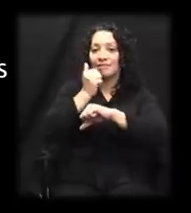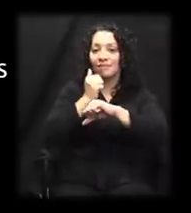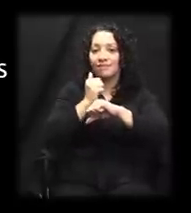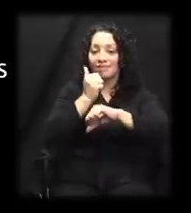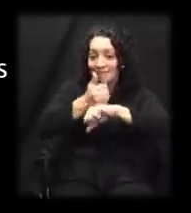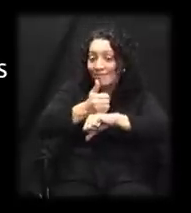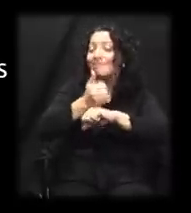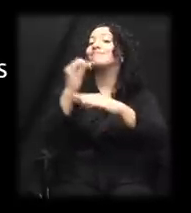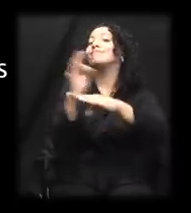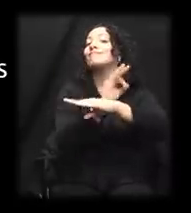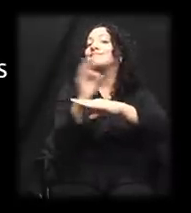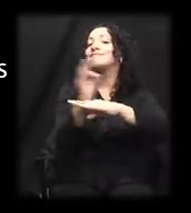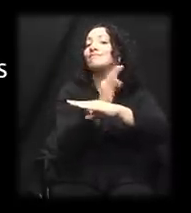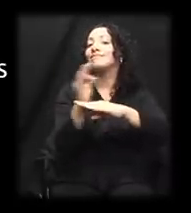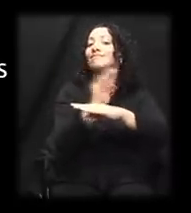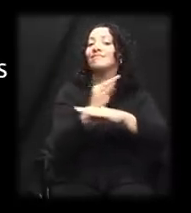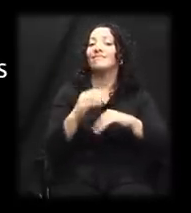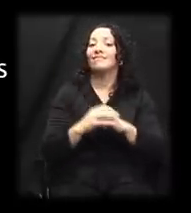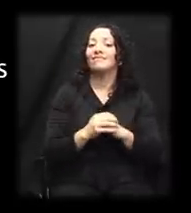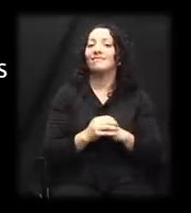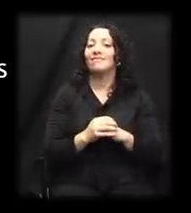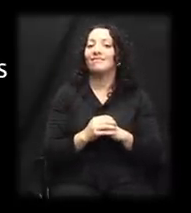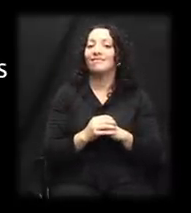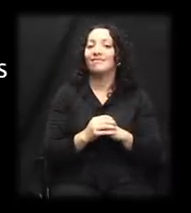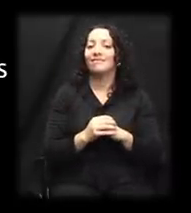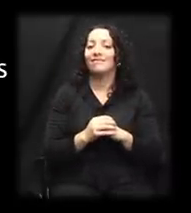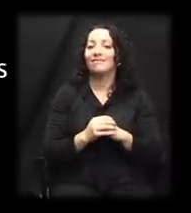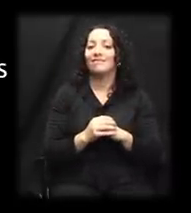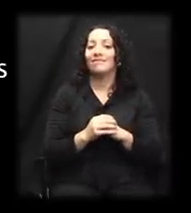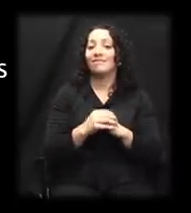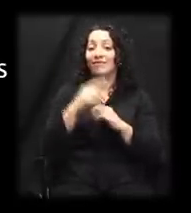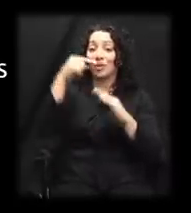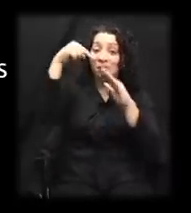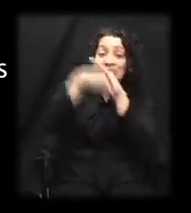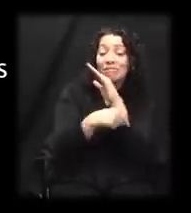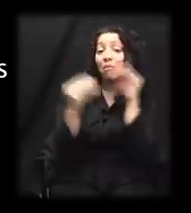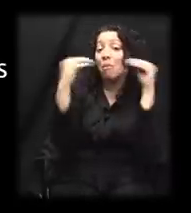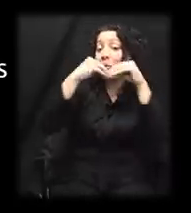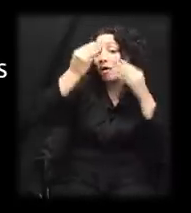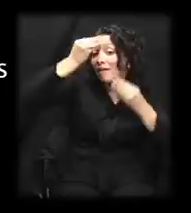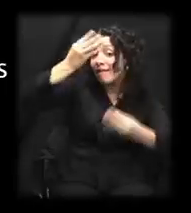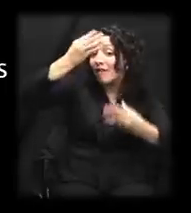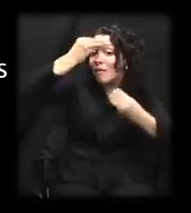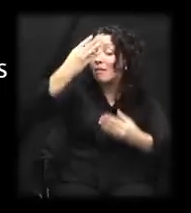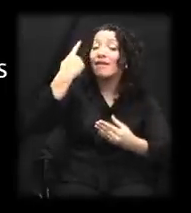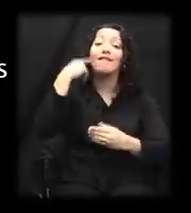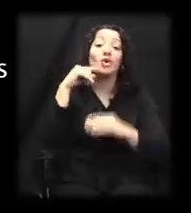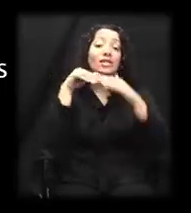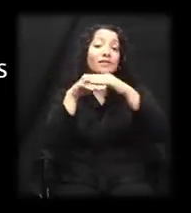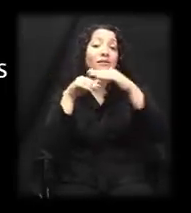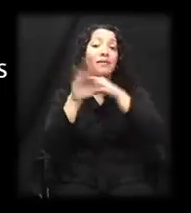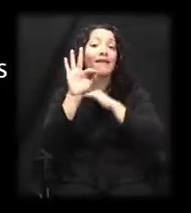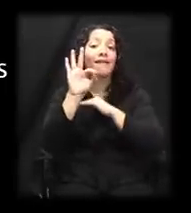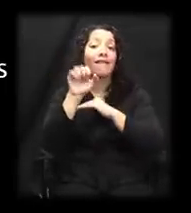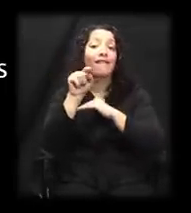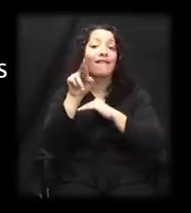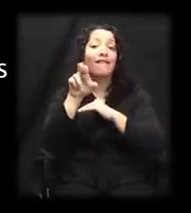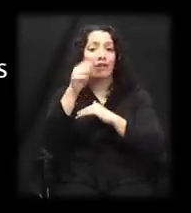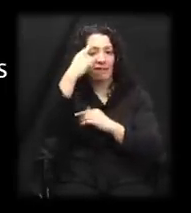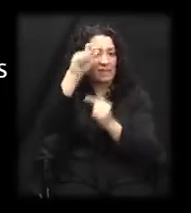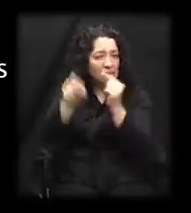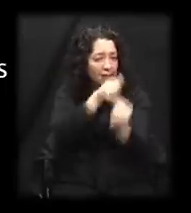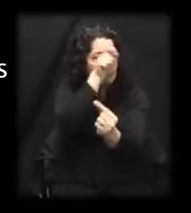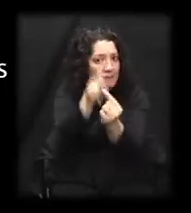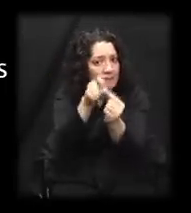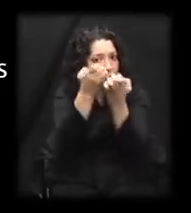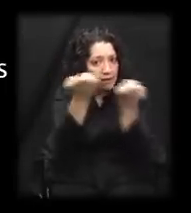And programmable functions. And more information on accessibility features for specific devices, you can visit the